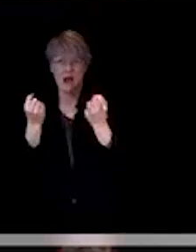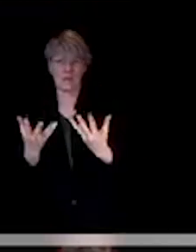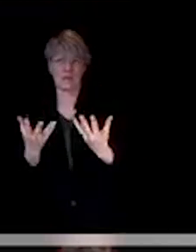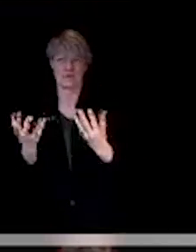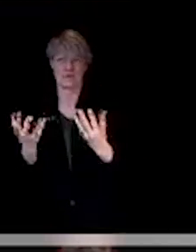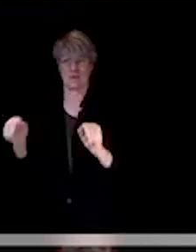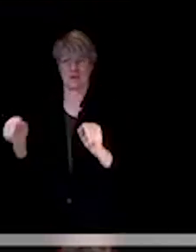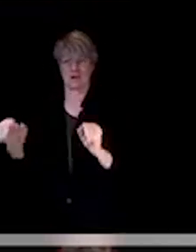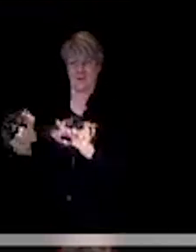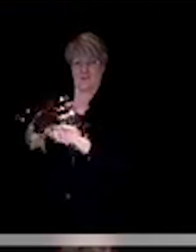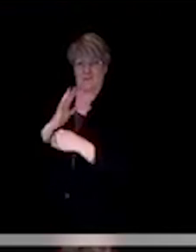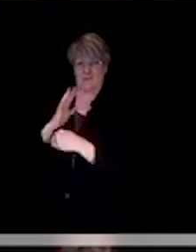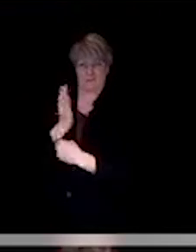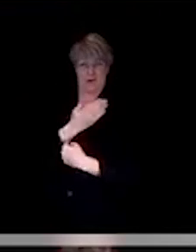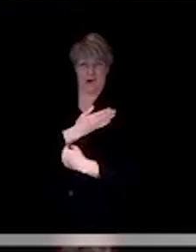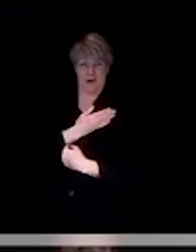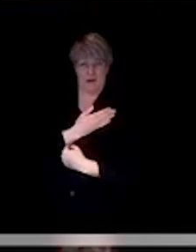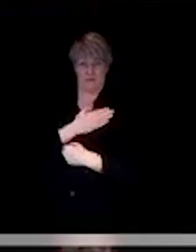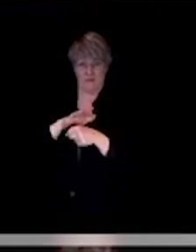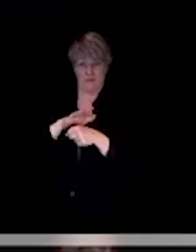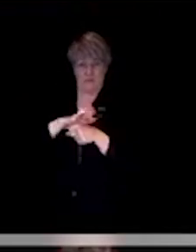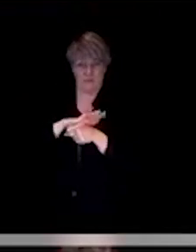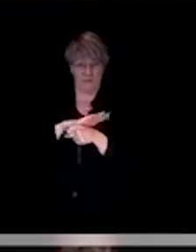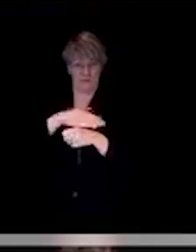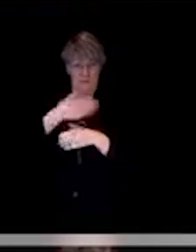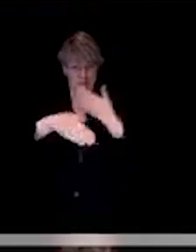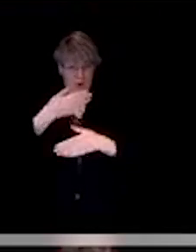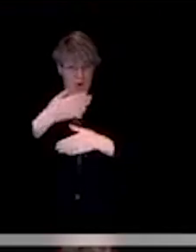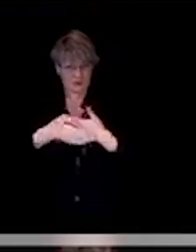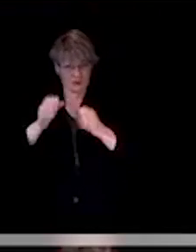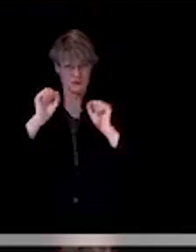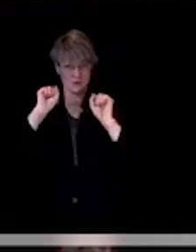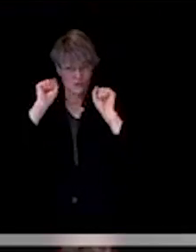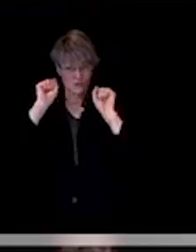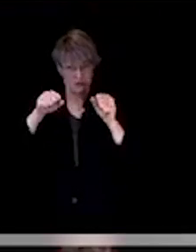And would any enforcement be considered on those closures?